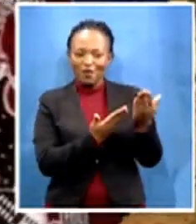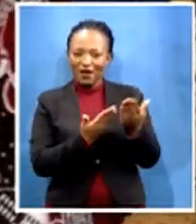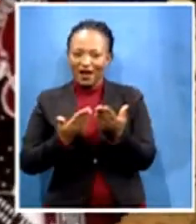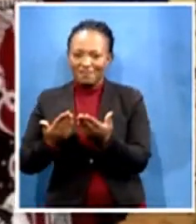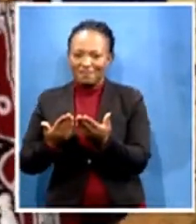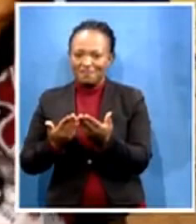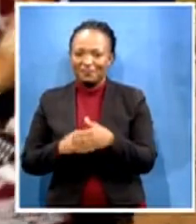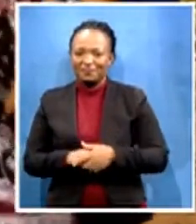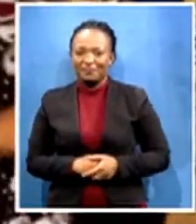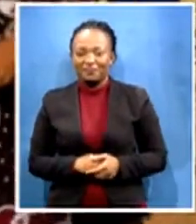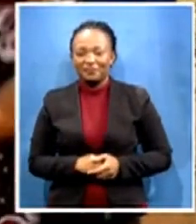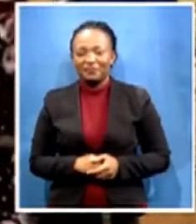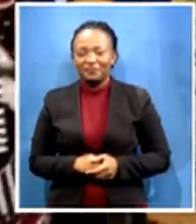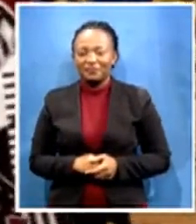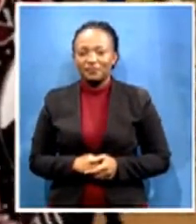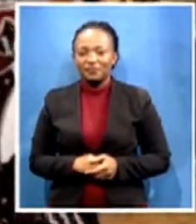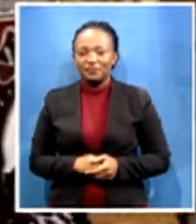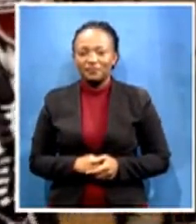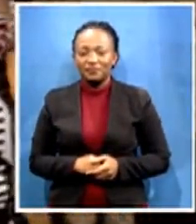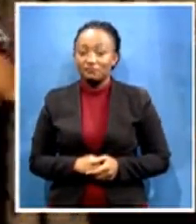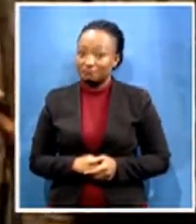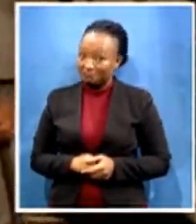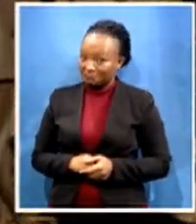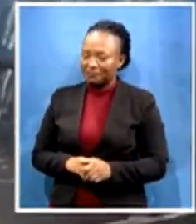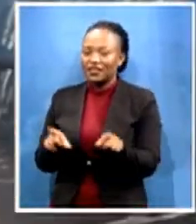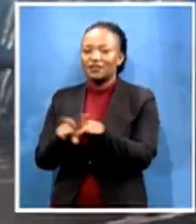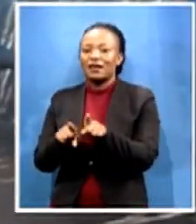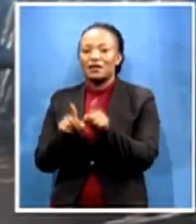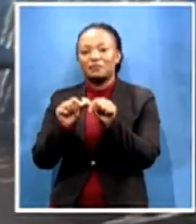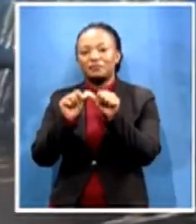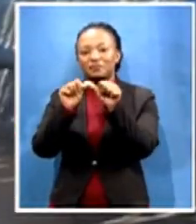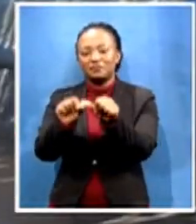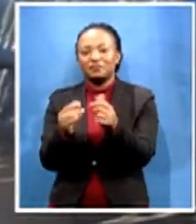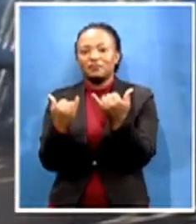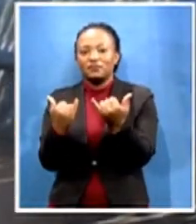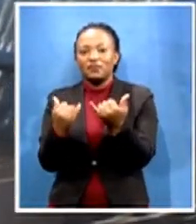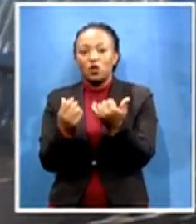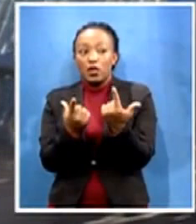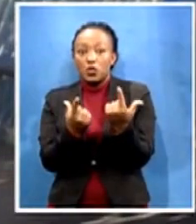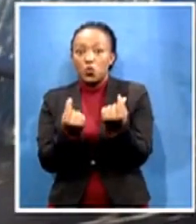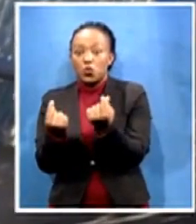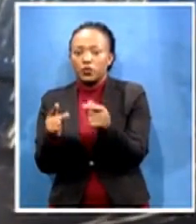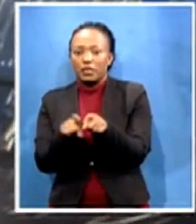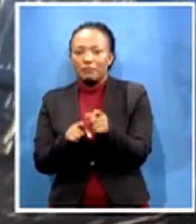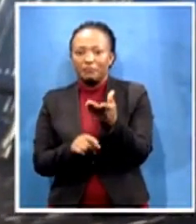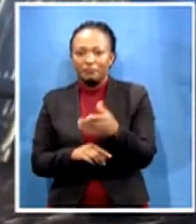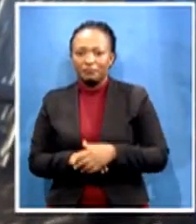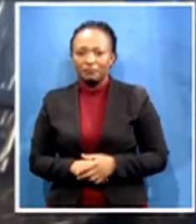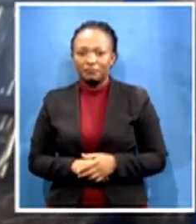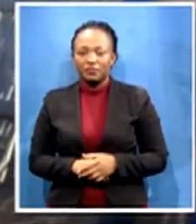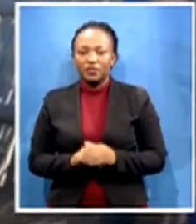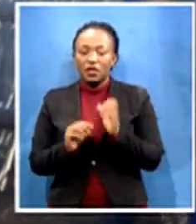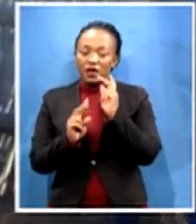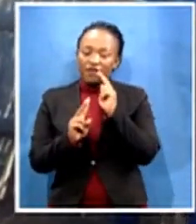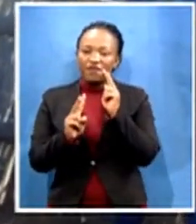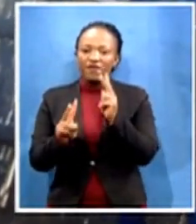But as the saying goes, when in Rome, do as Romans do. The visit takes you back to a full historical cycle